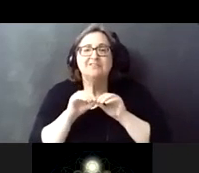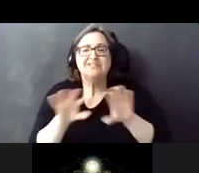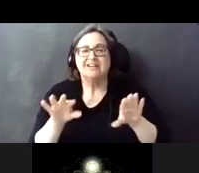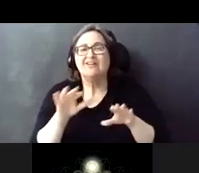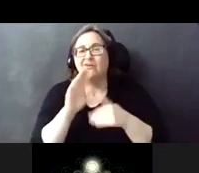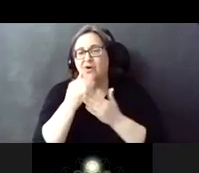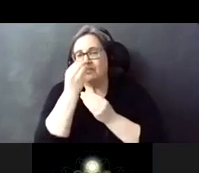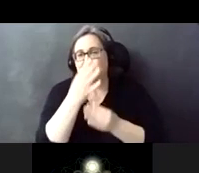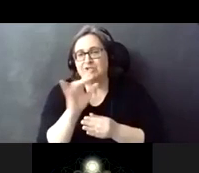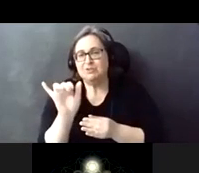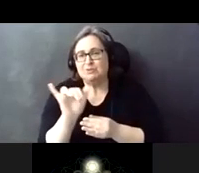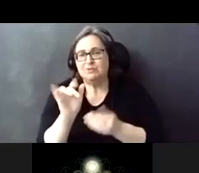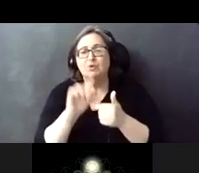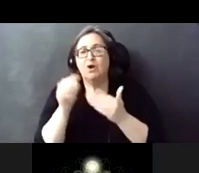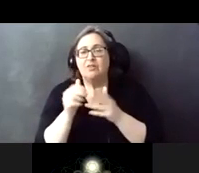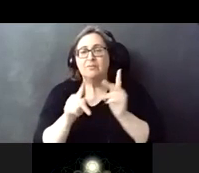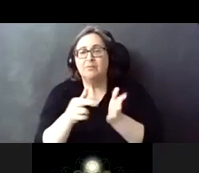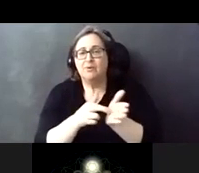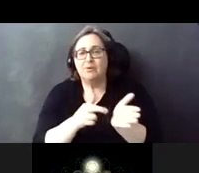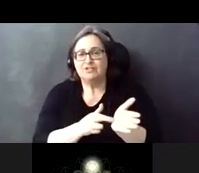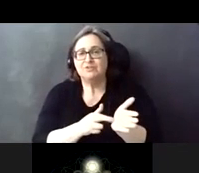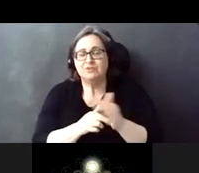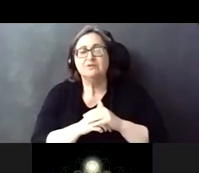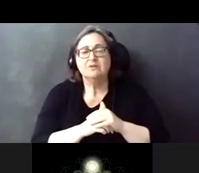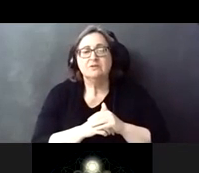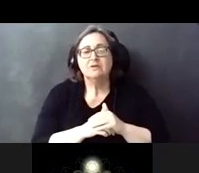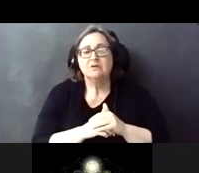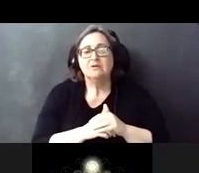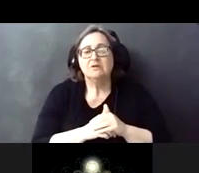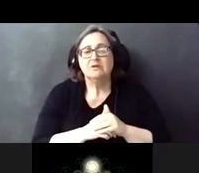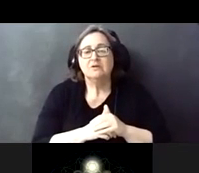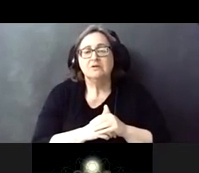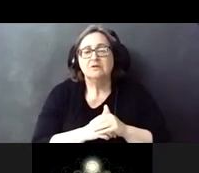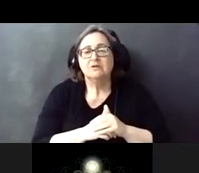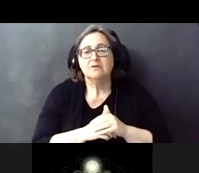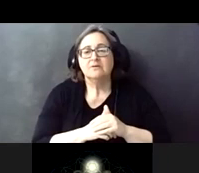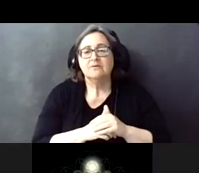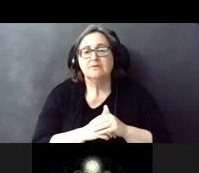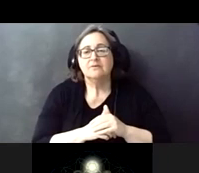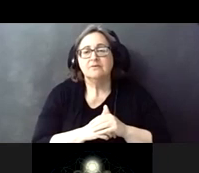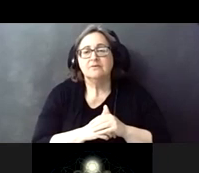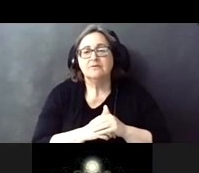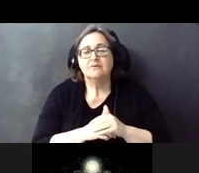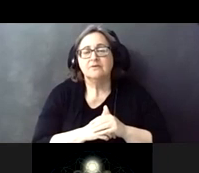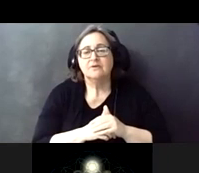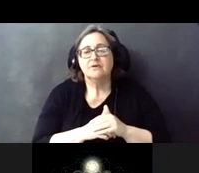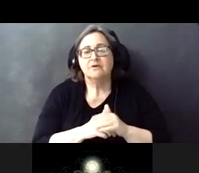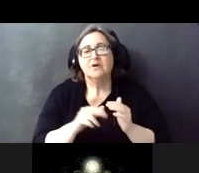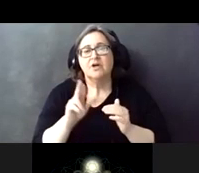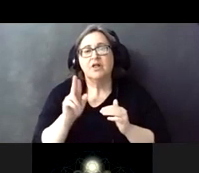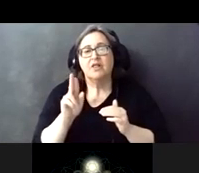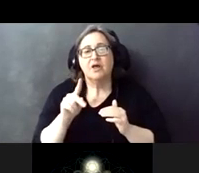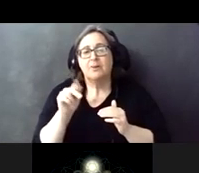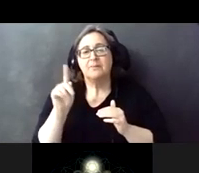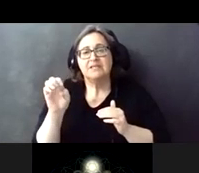information out as well to attendees and people who registered um but our um our updates from from from from a